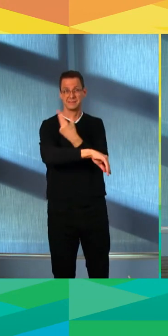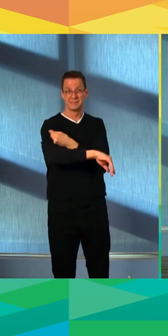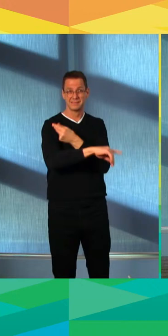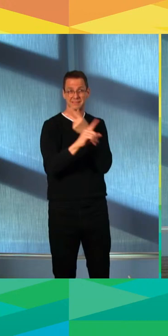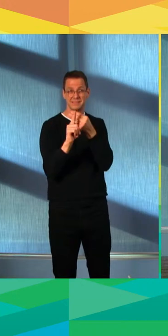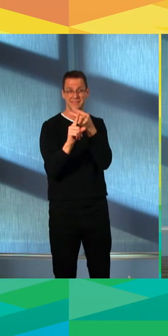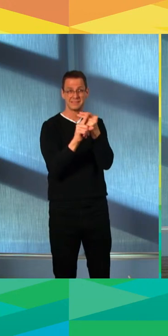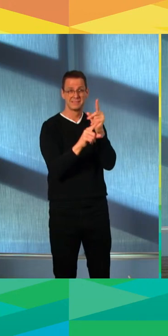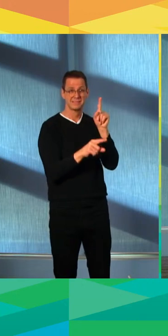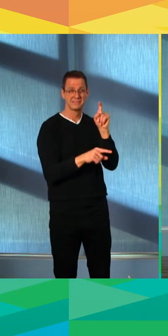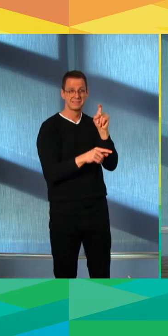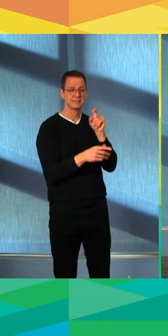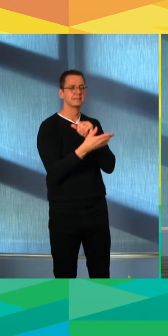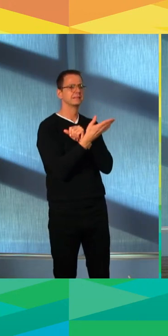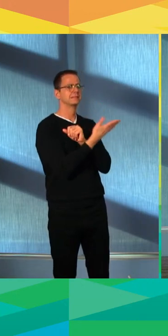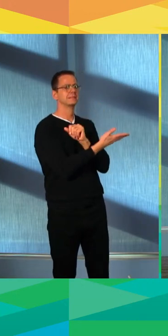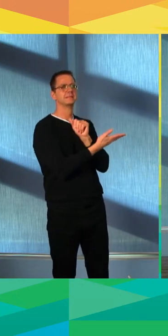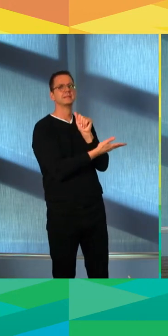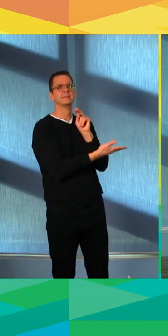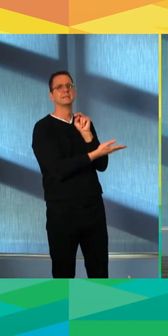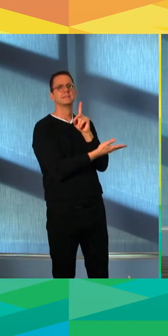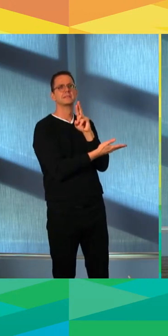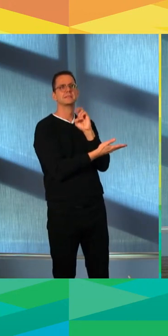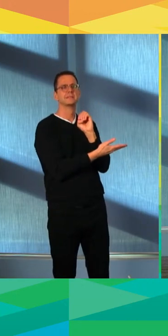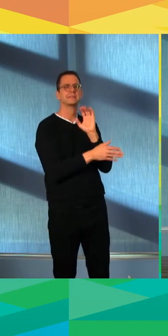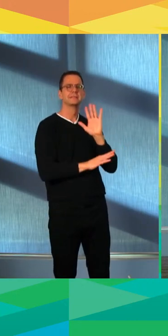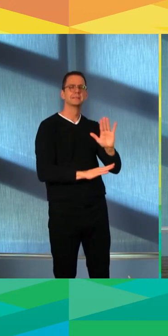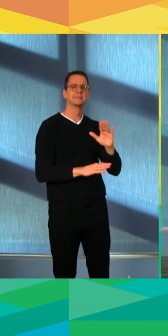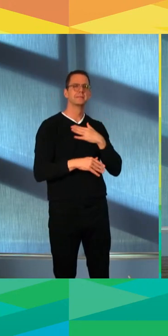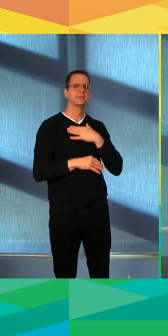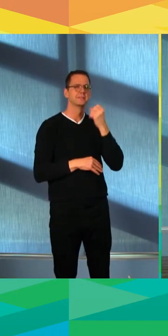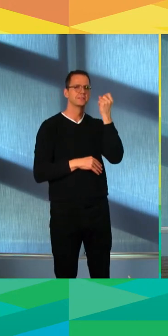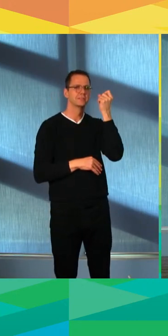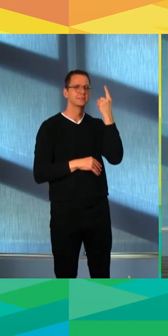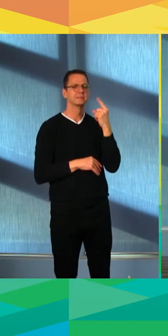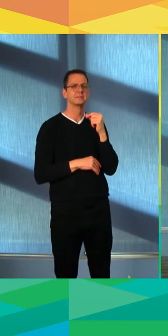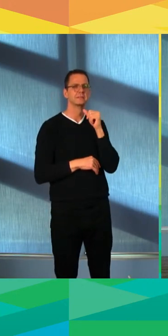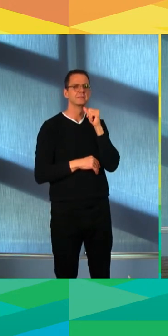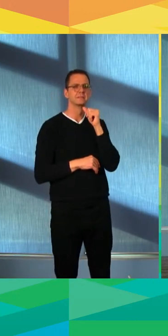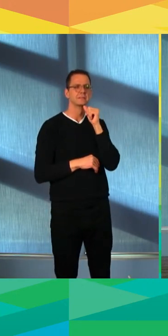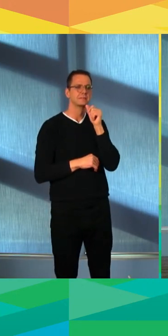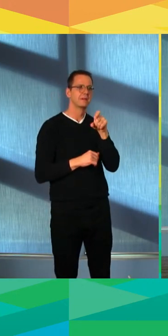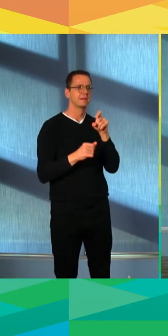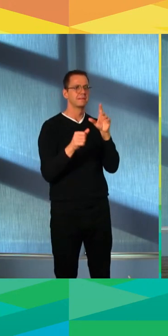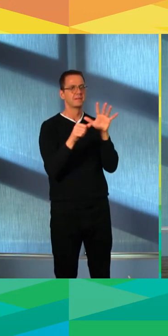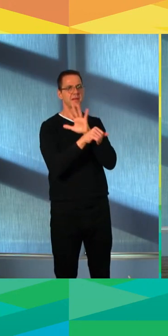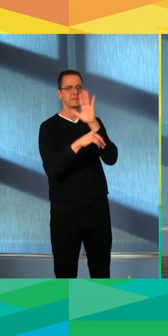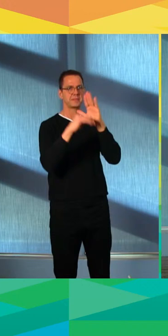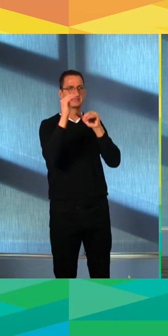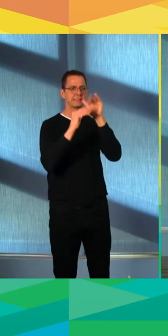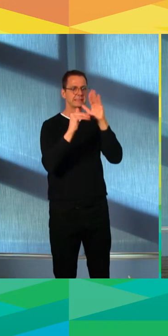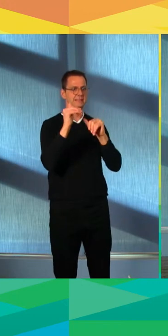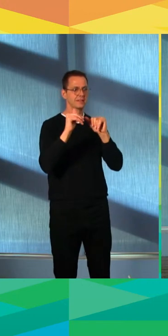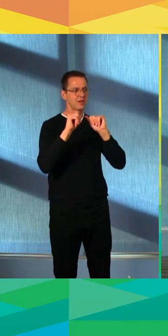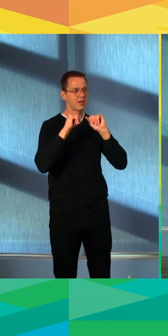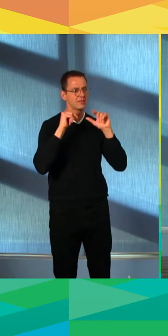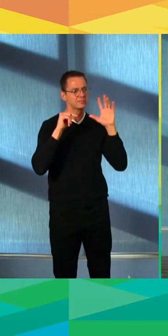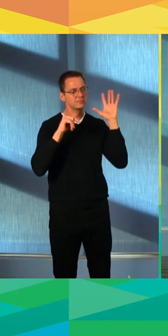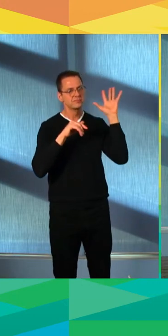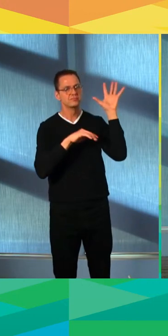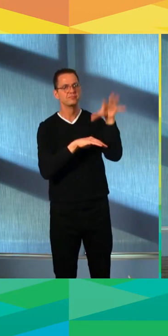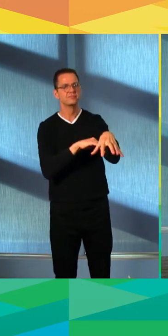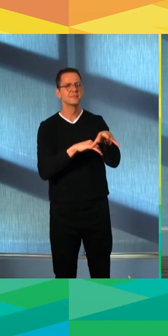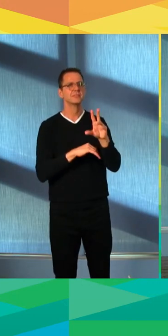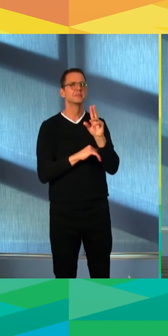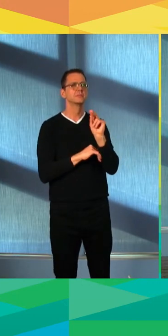Centre would be required. And there'll be assurance to make sure different entrances, different placements. Thank you.